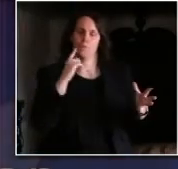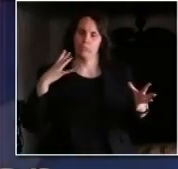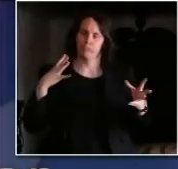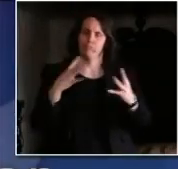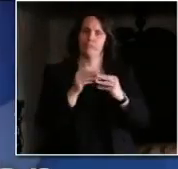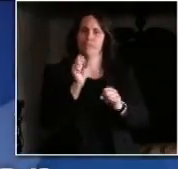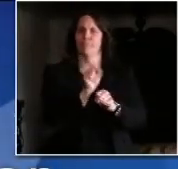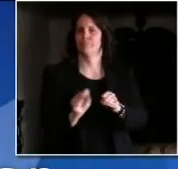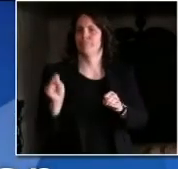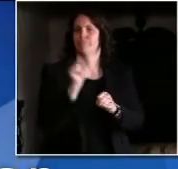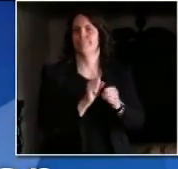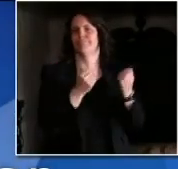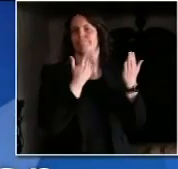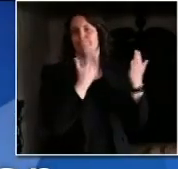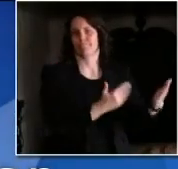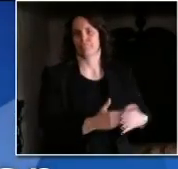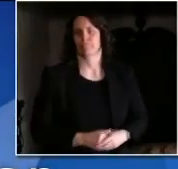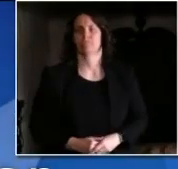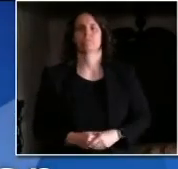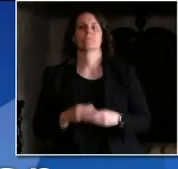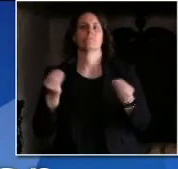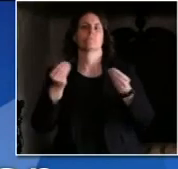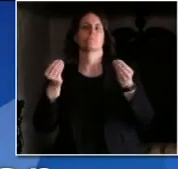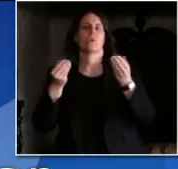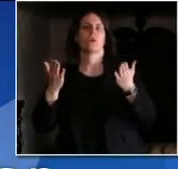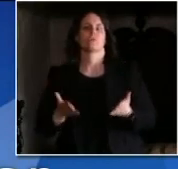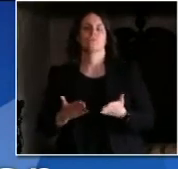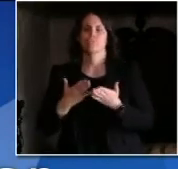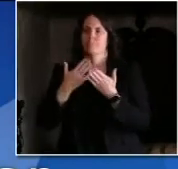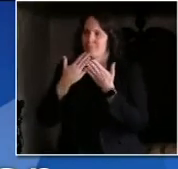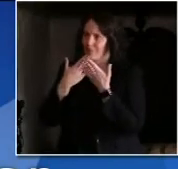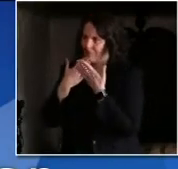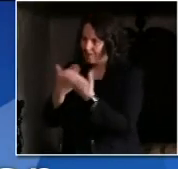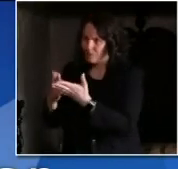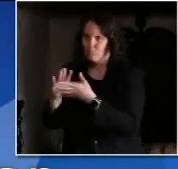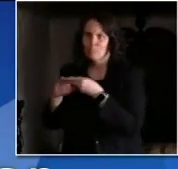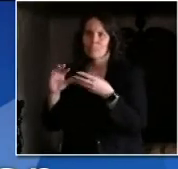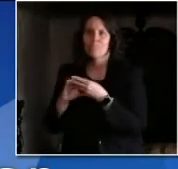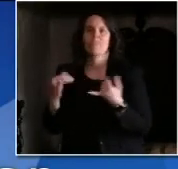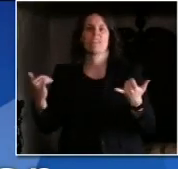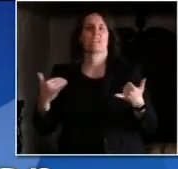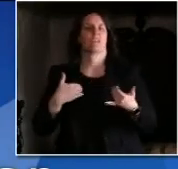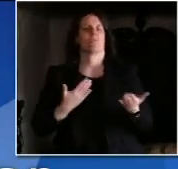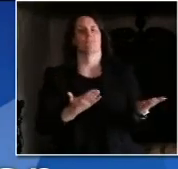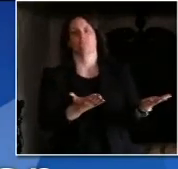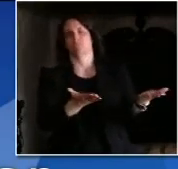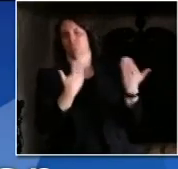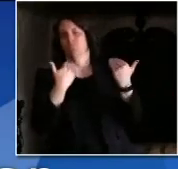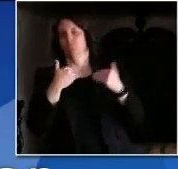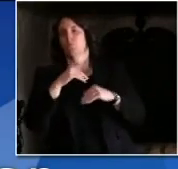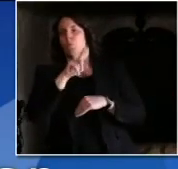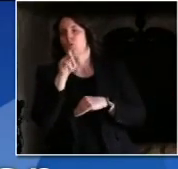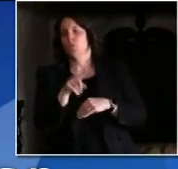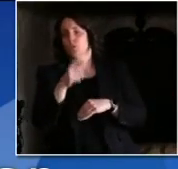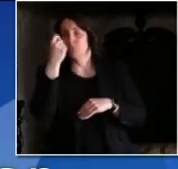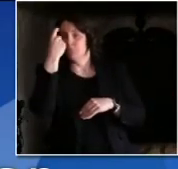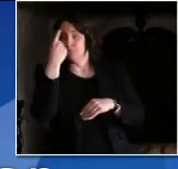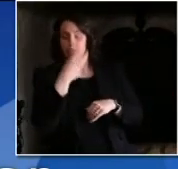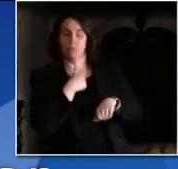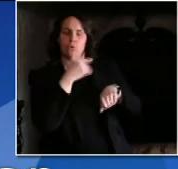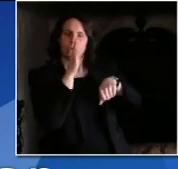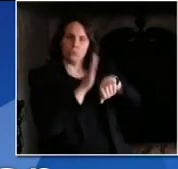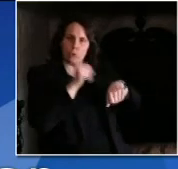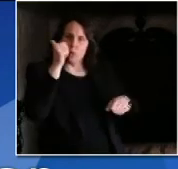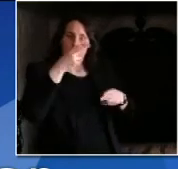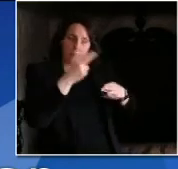up for questions and a reminder to maintain audio quality. Keep your phones on mute until it's time to ask your question. And in the interest of time,